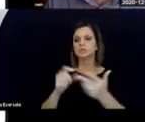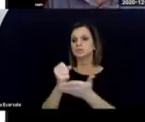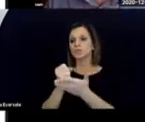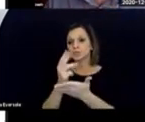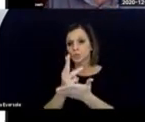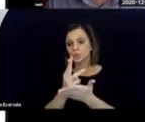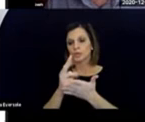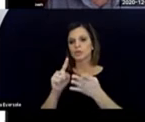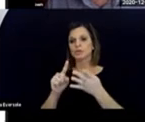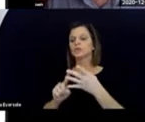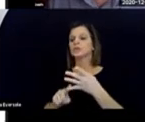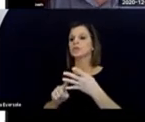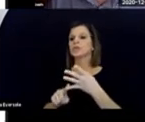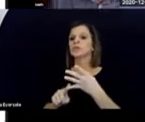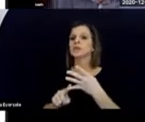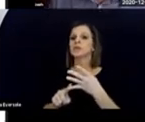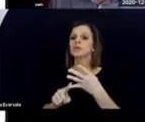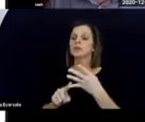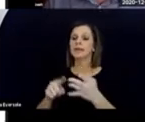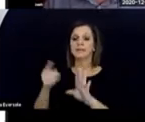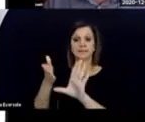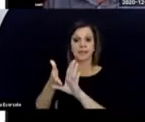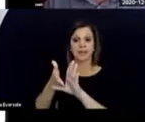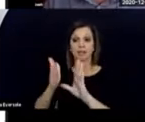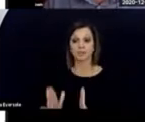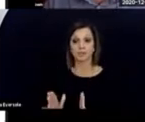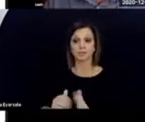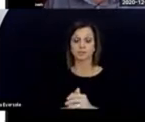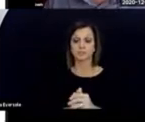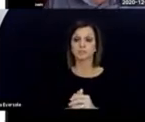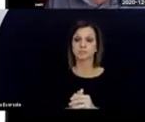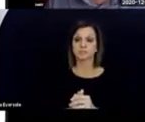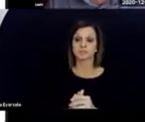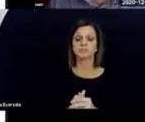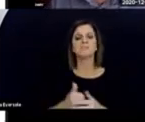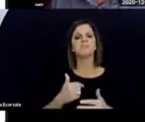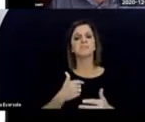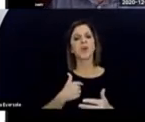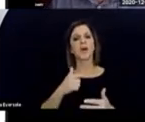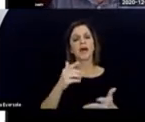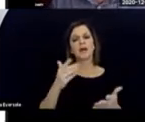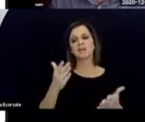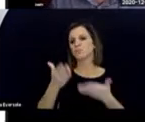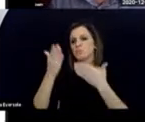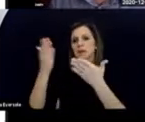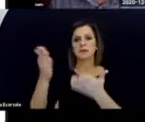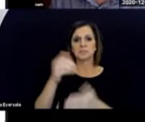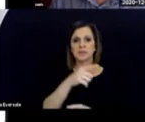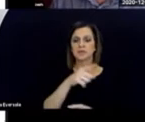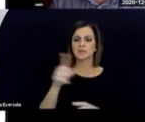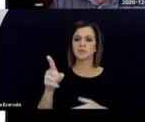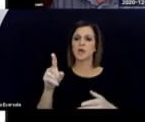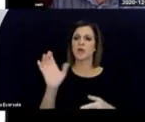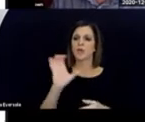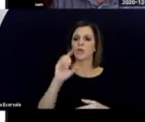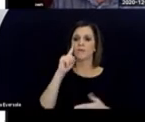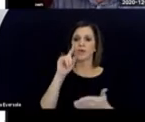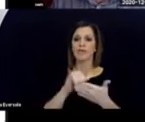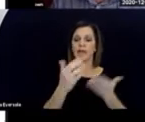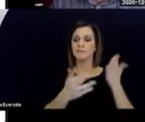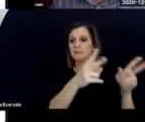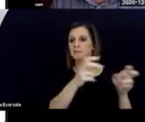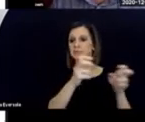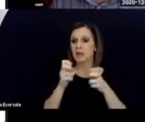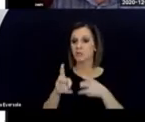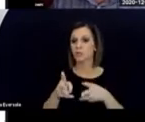guidelines for social workers, and guidelines for psychologists. So I would recommend you look for this,